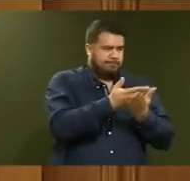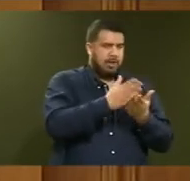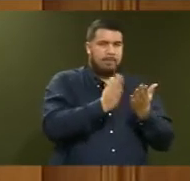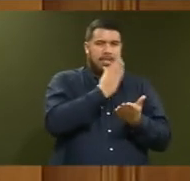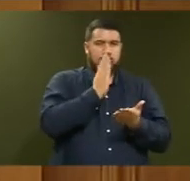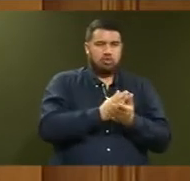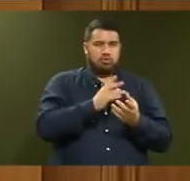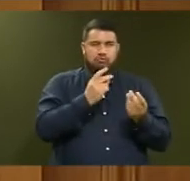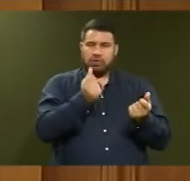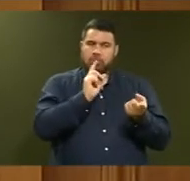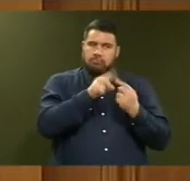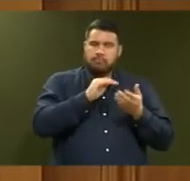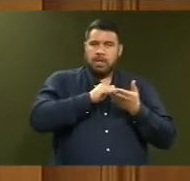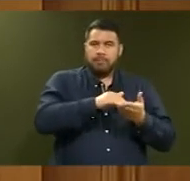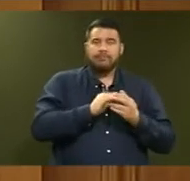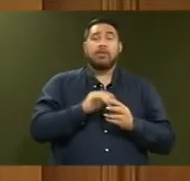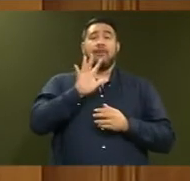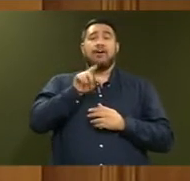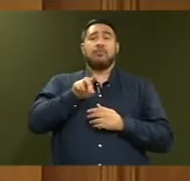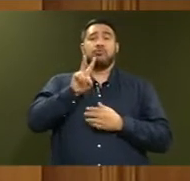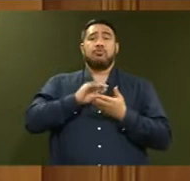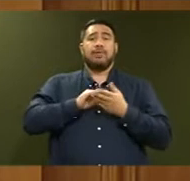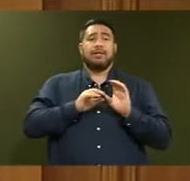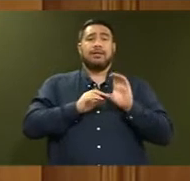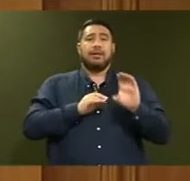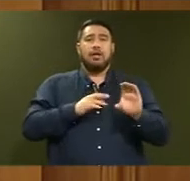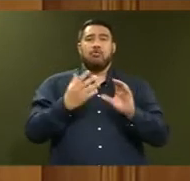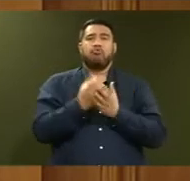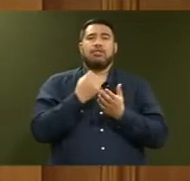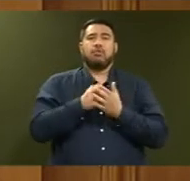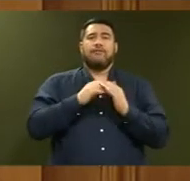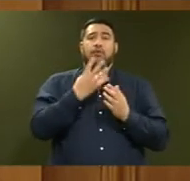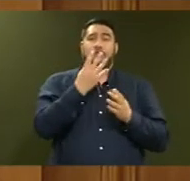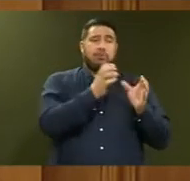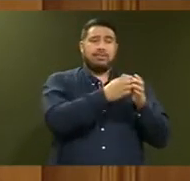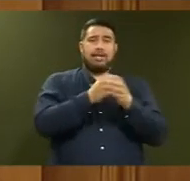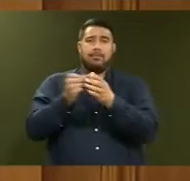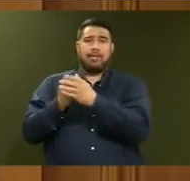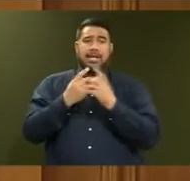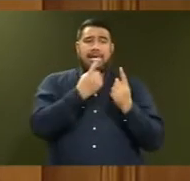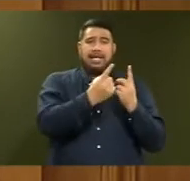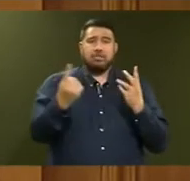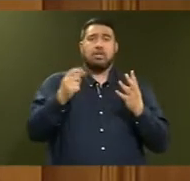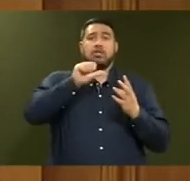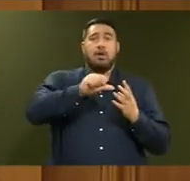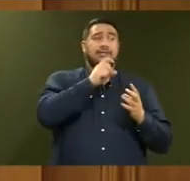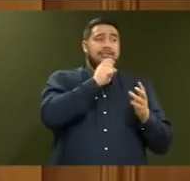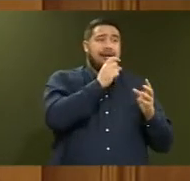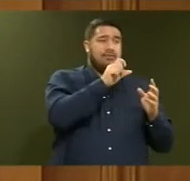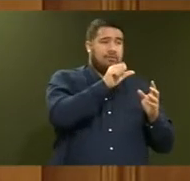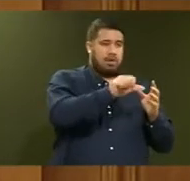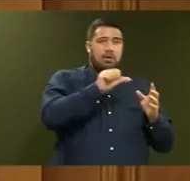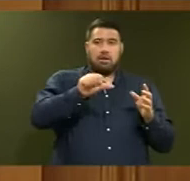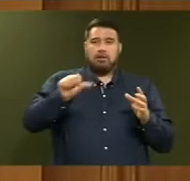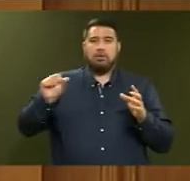underway. The $5.2 million in funding will resource four teams, each with nine staff who will hold specialist emergency management